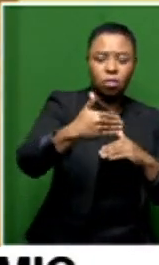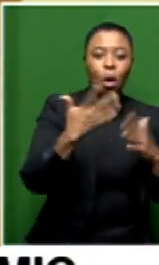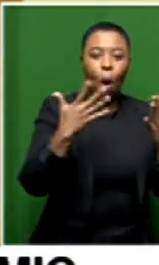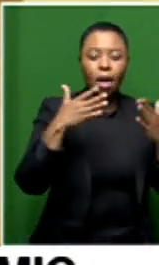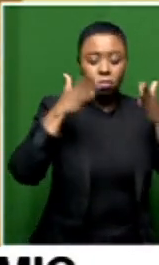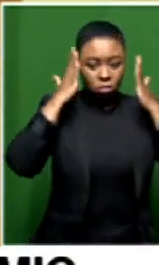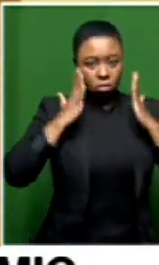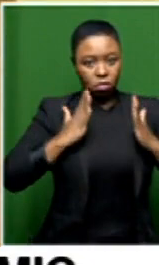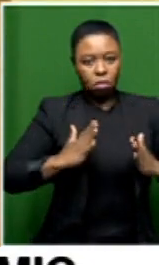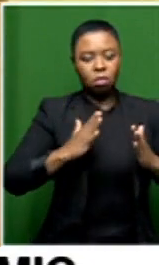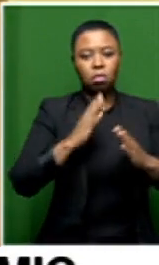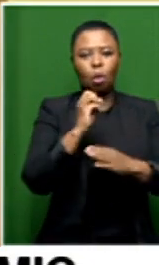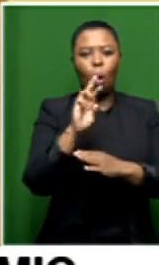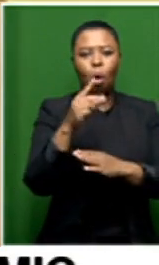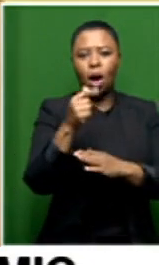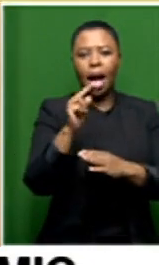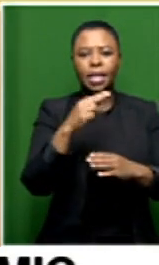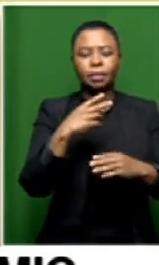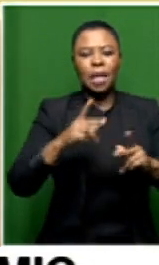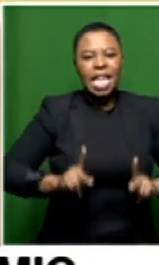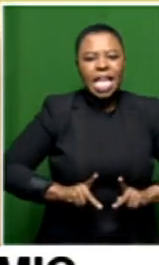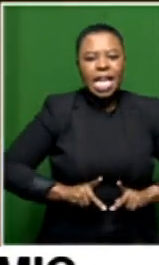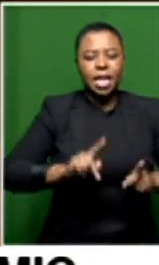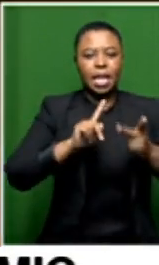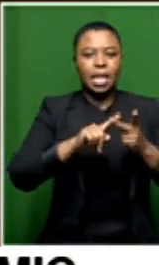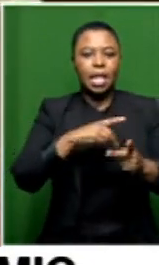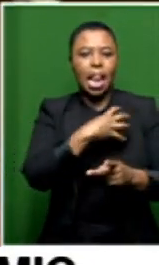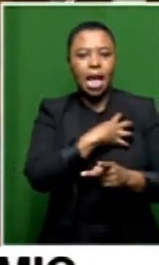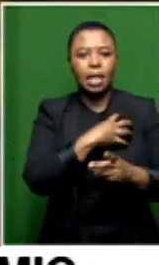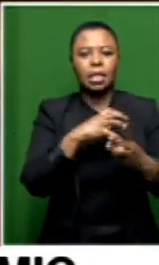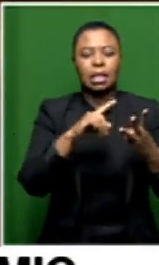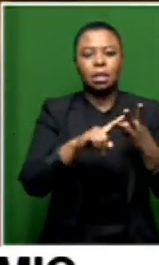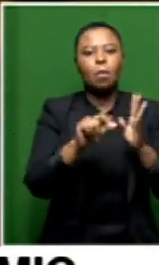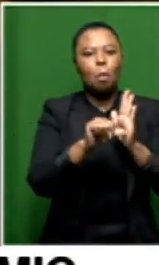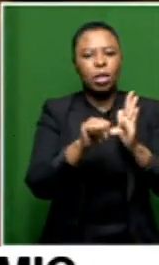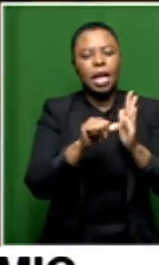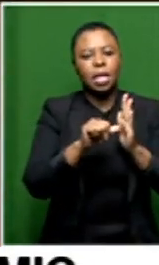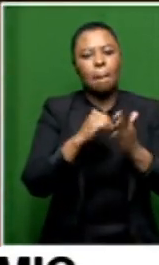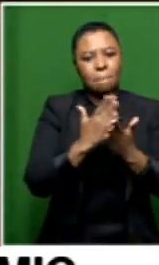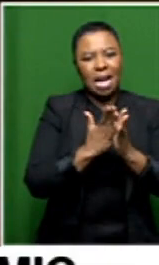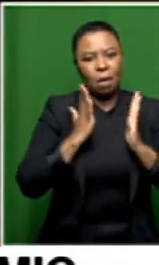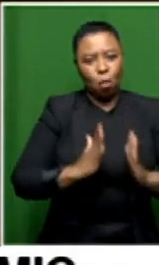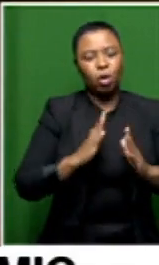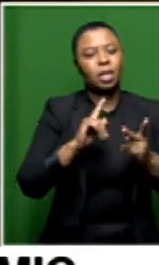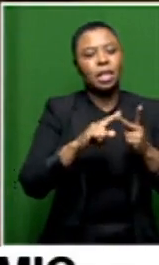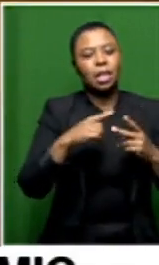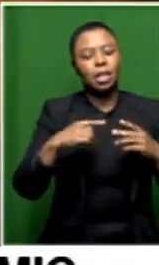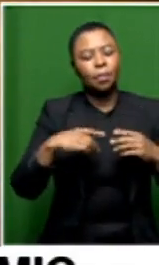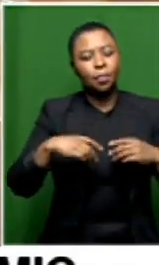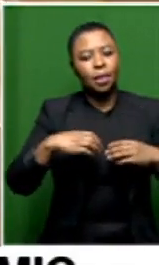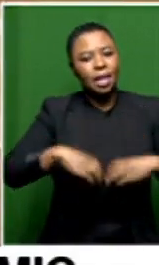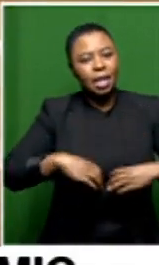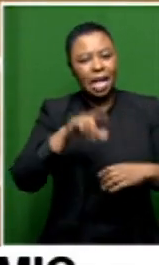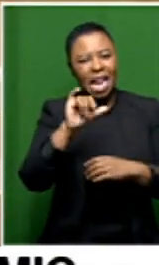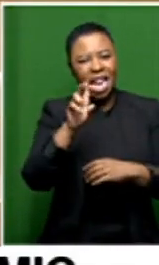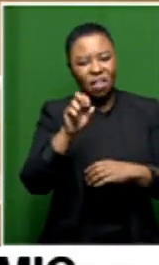systems even the major organ systems the kidneys the lungs the heart um the liver this has been reported all over